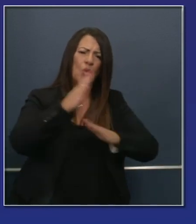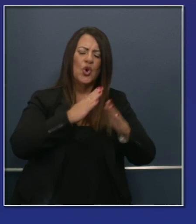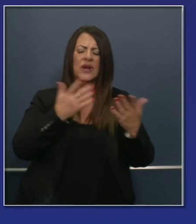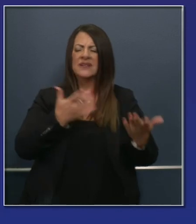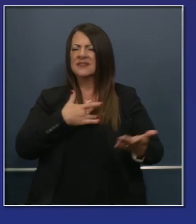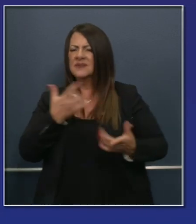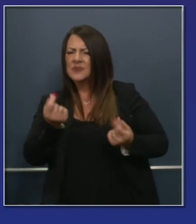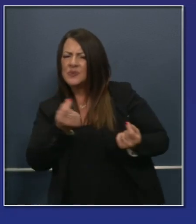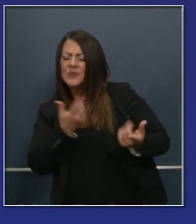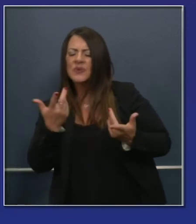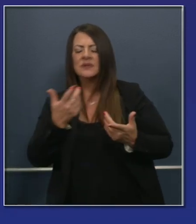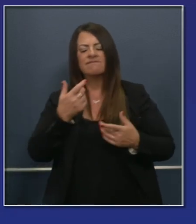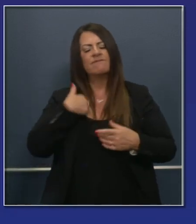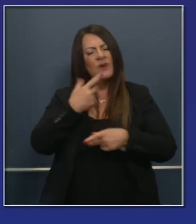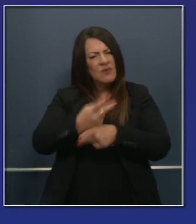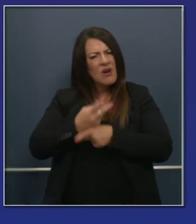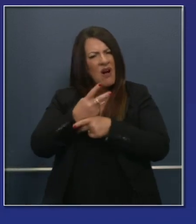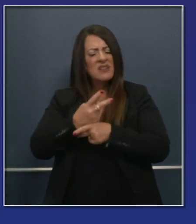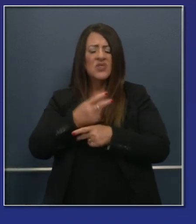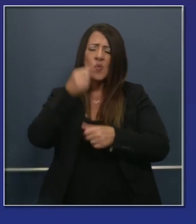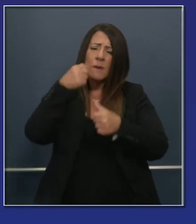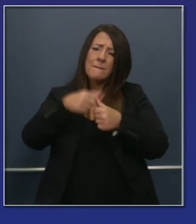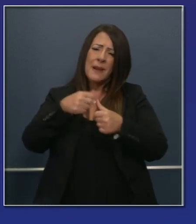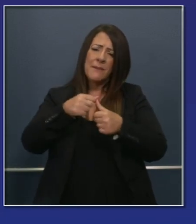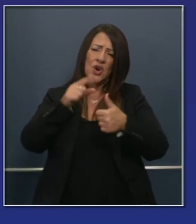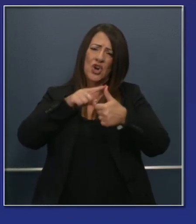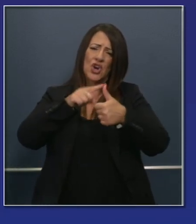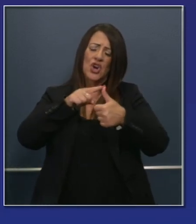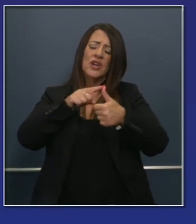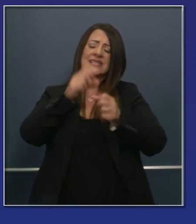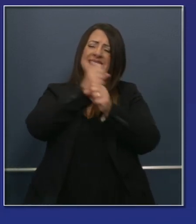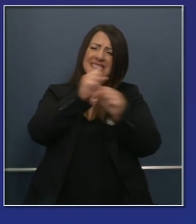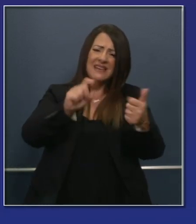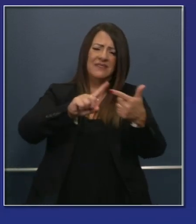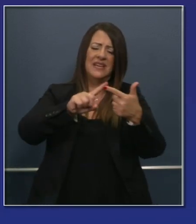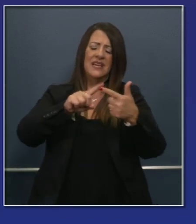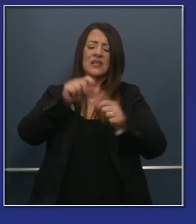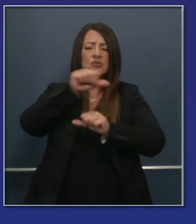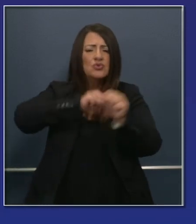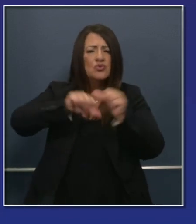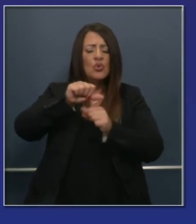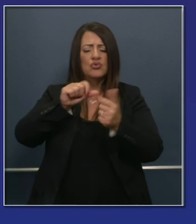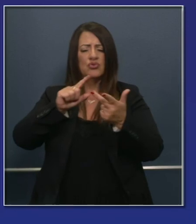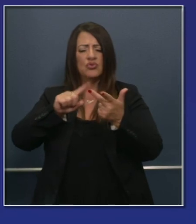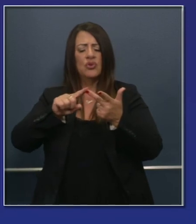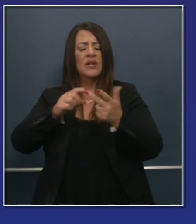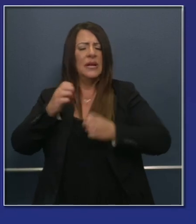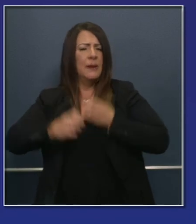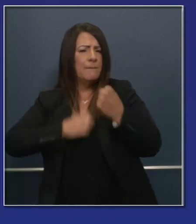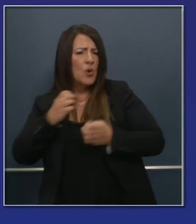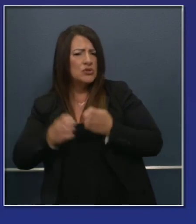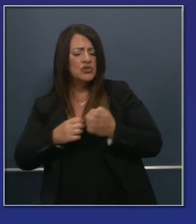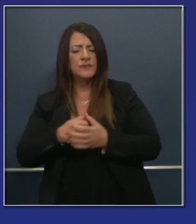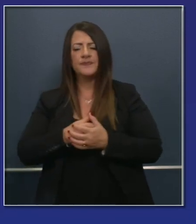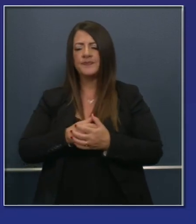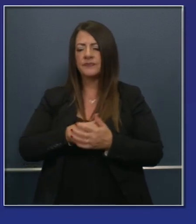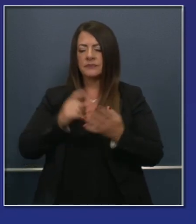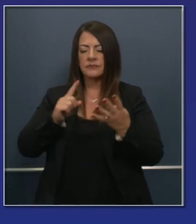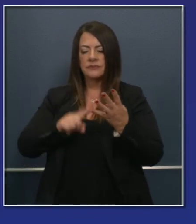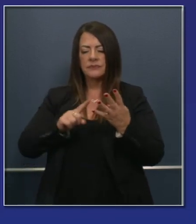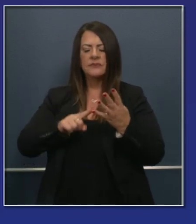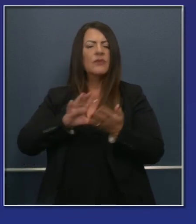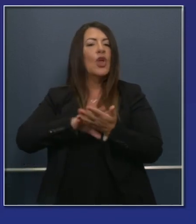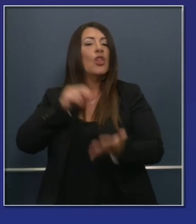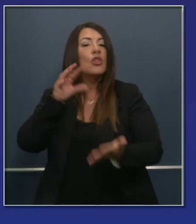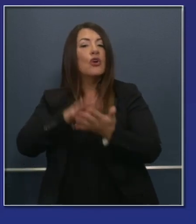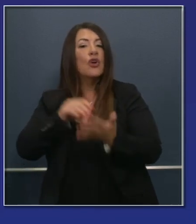into, and we want to be cautious. Again, safety, social emotional learning, and then we just have to continue to talk about learning. These circumstances are not